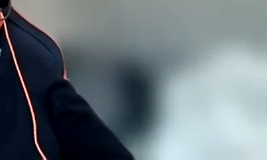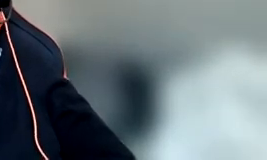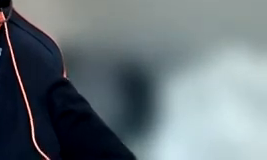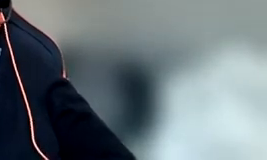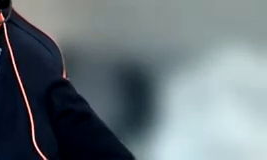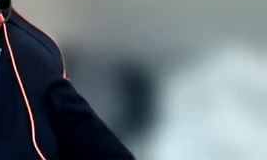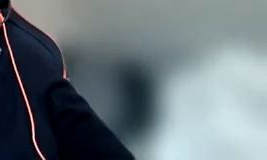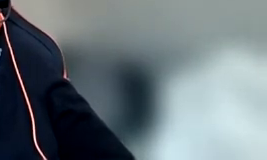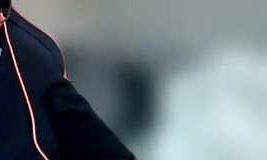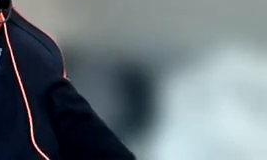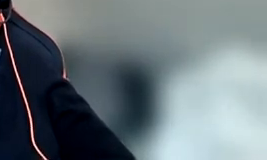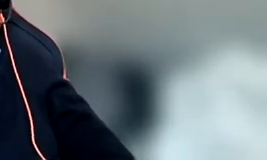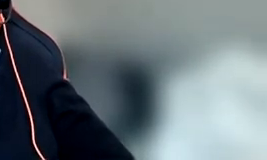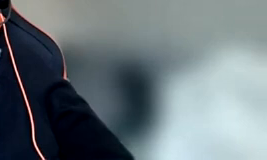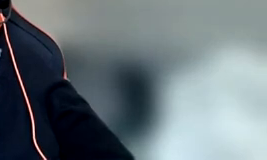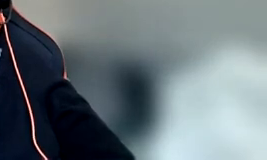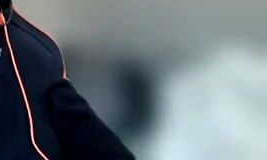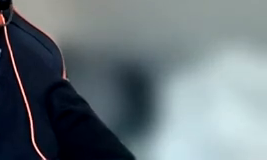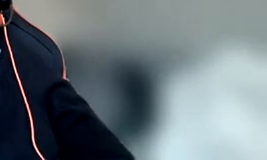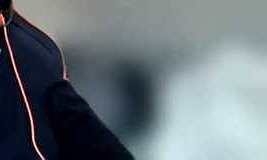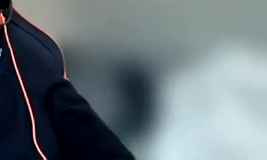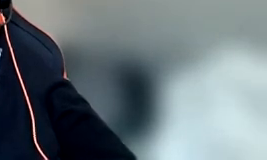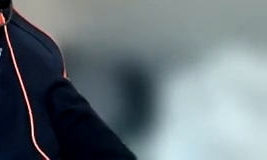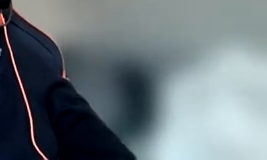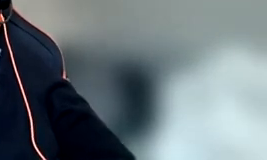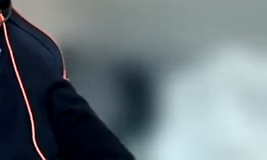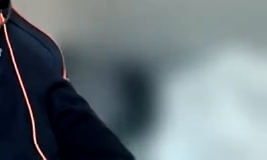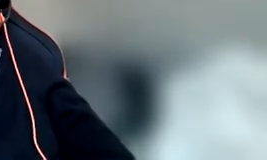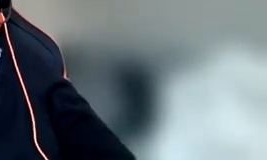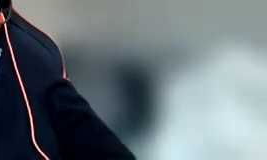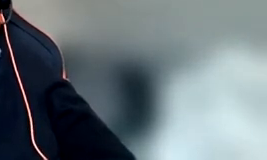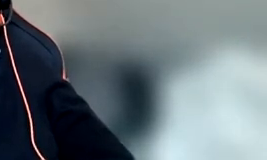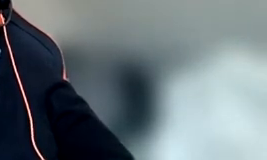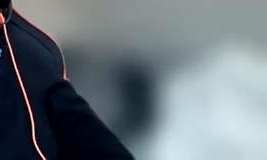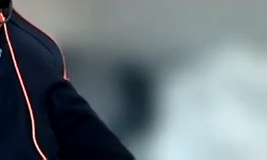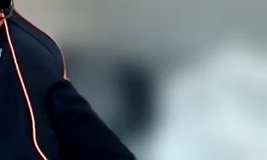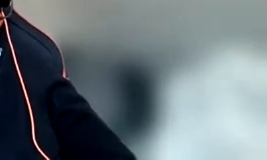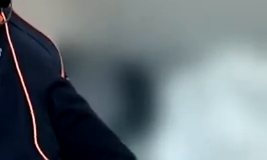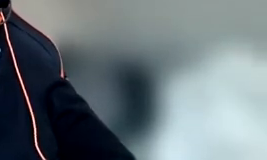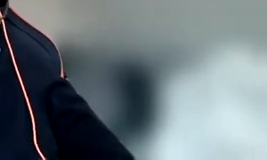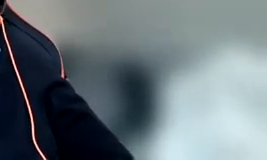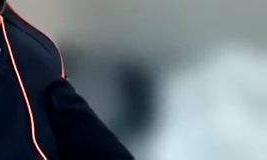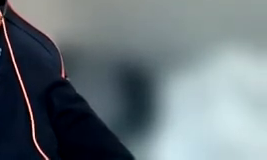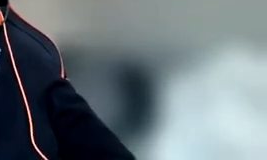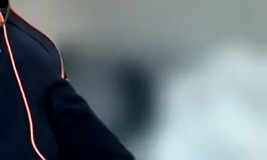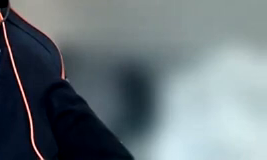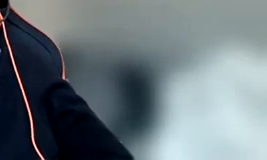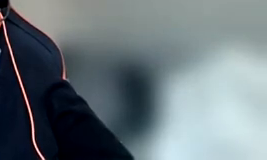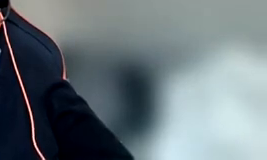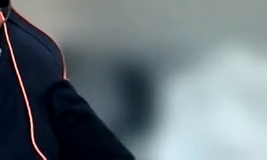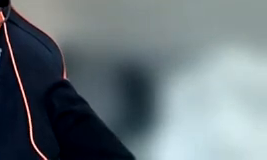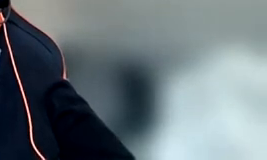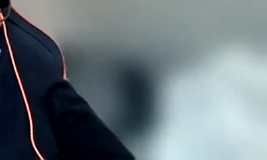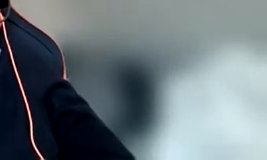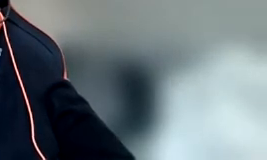guelph and i'm also uh i hold the jaroslavsky chair in families and work and am